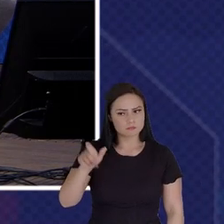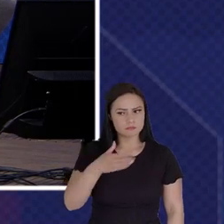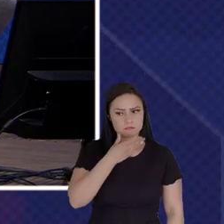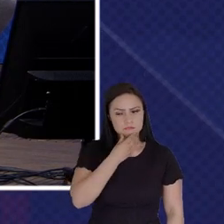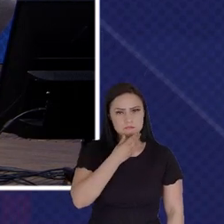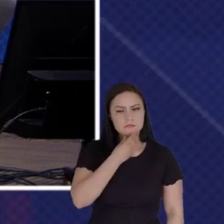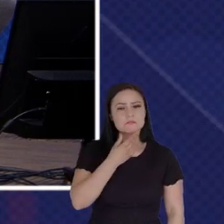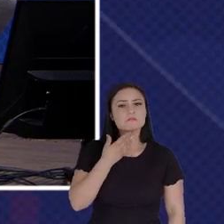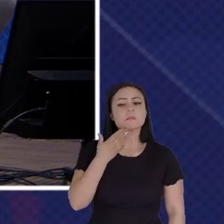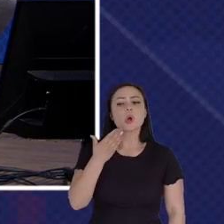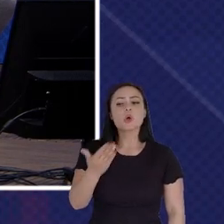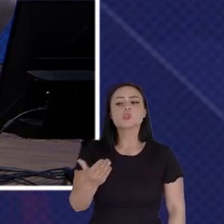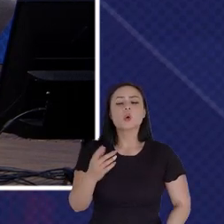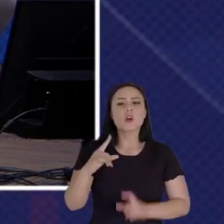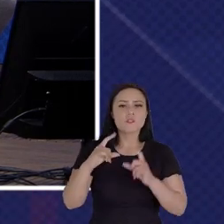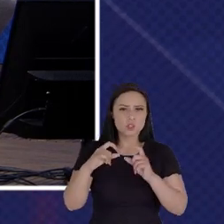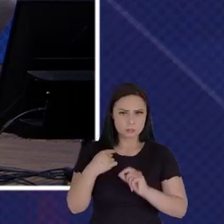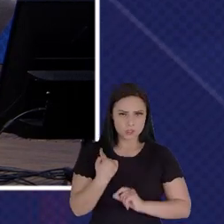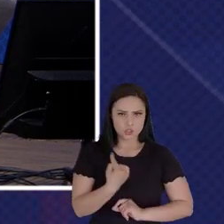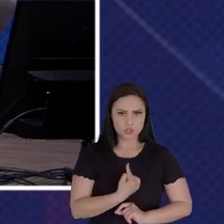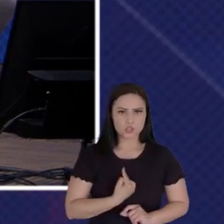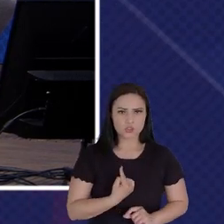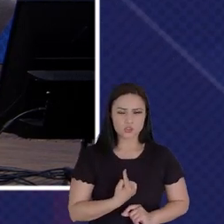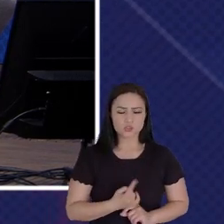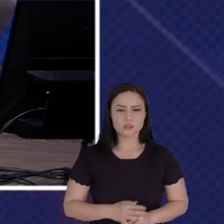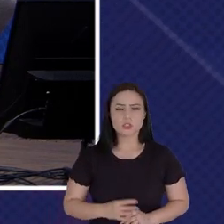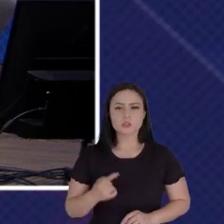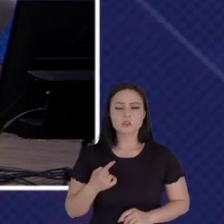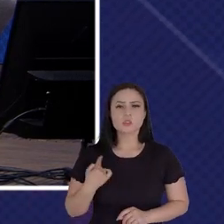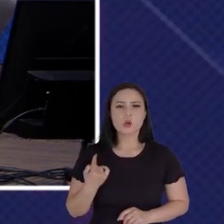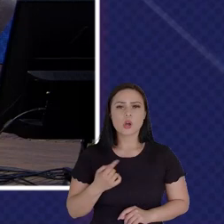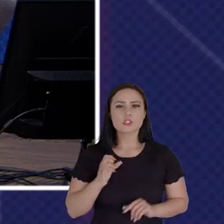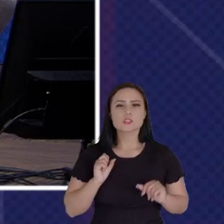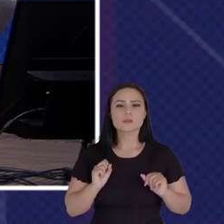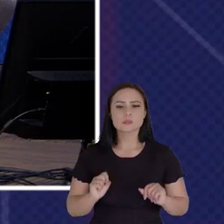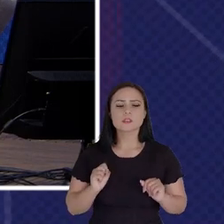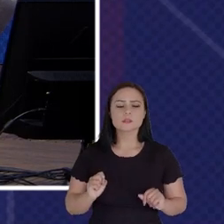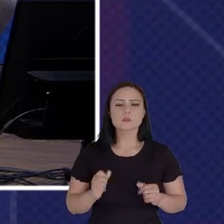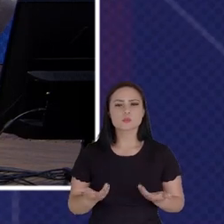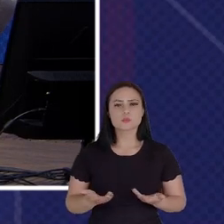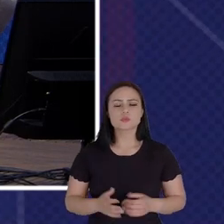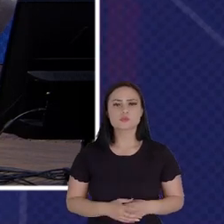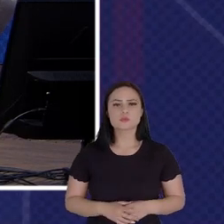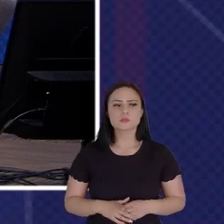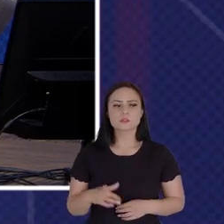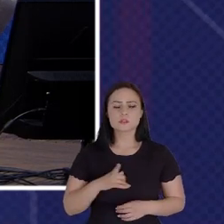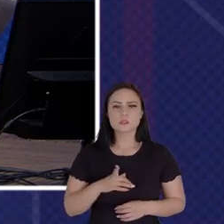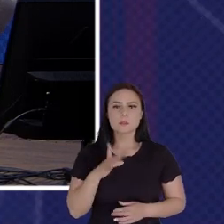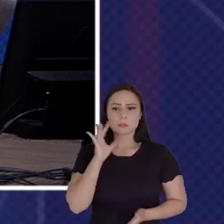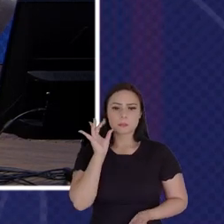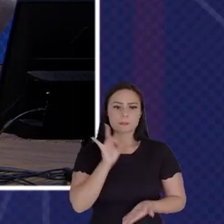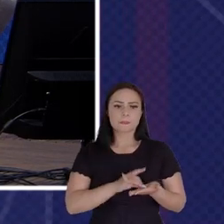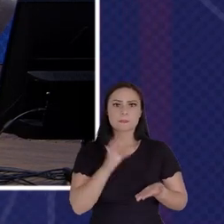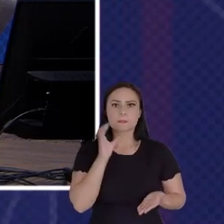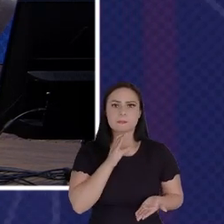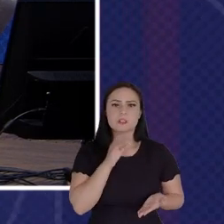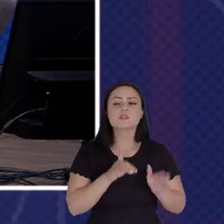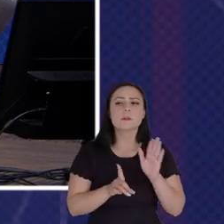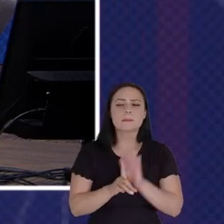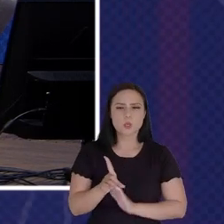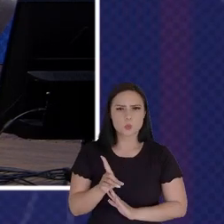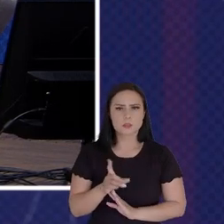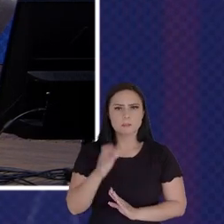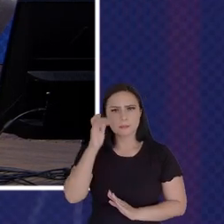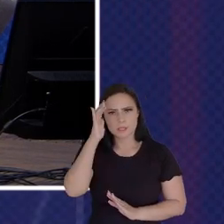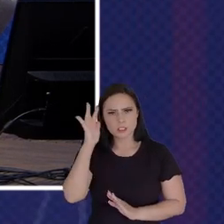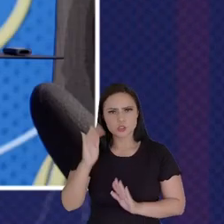In Front Of Us In Order To Make Us Move Faster But I Want To Ask You One Question Imagine That All Venture Capitalists